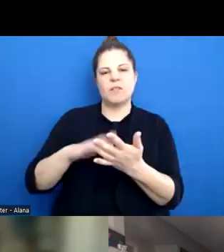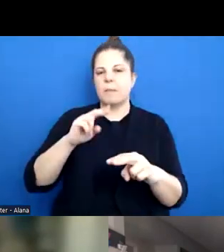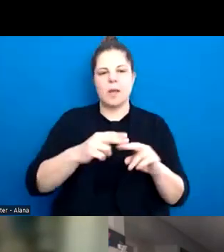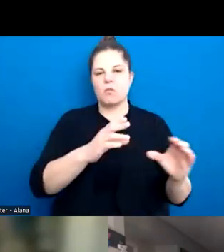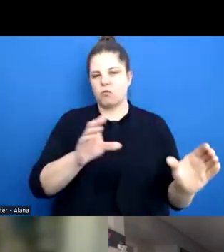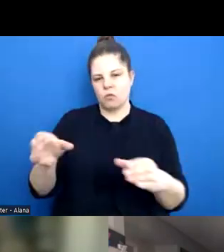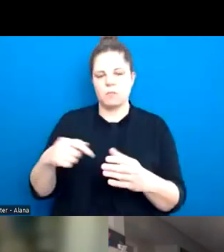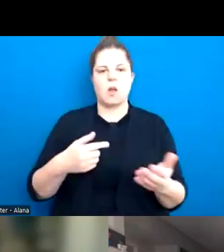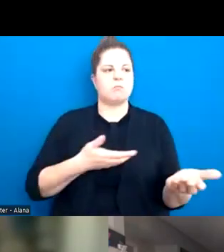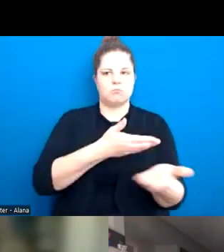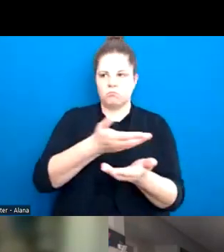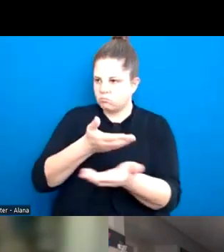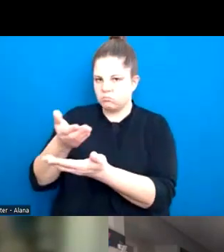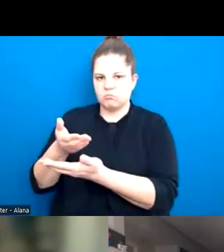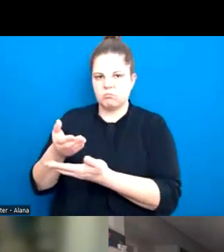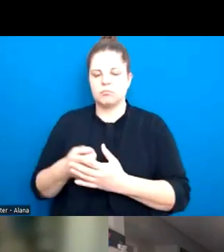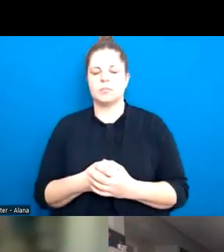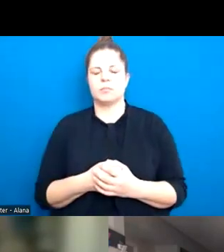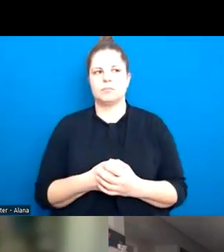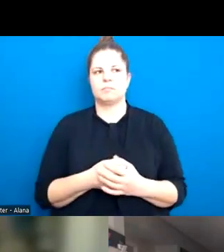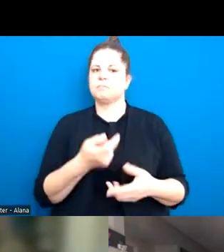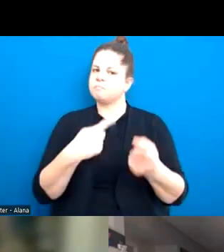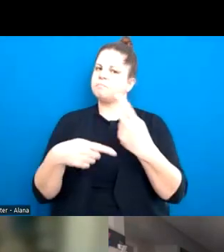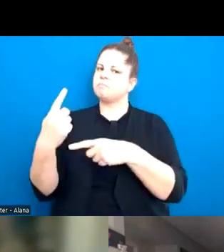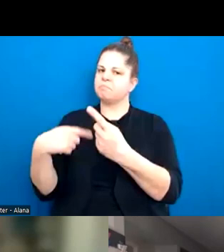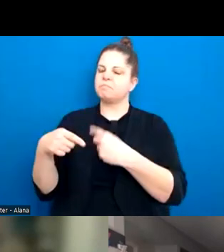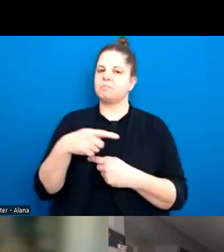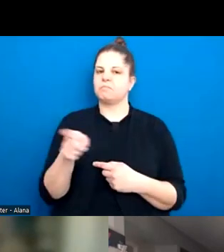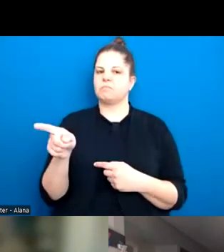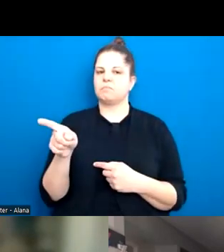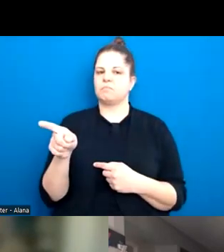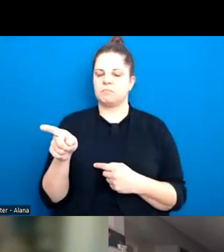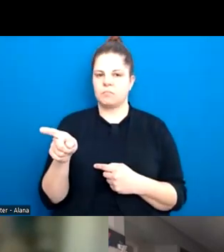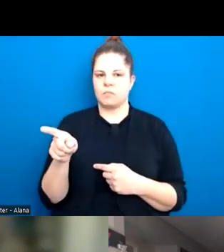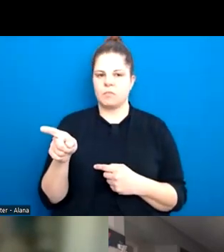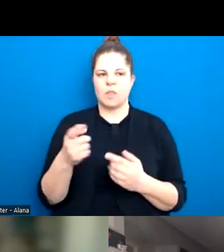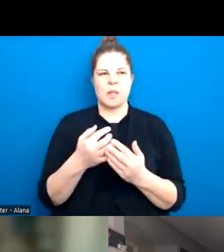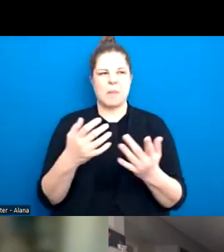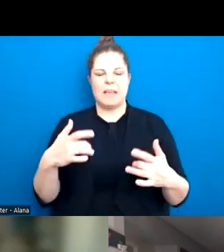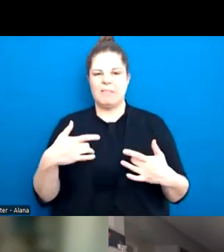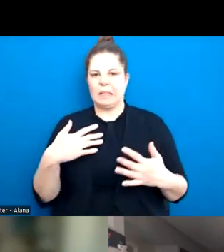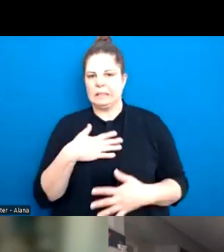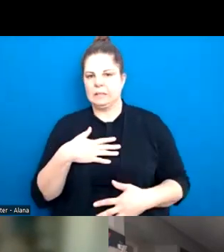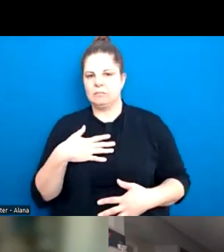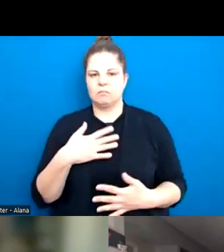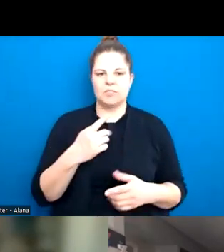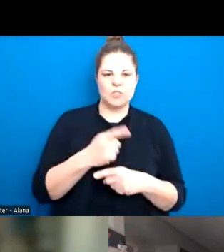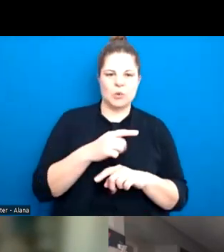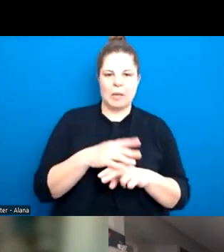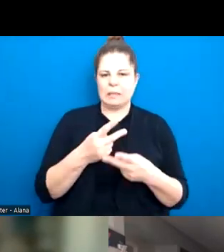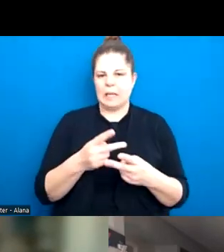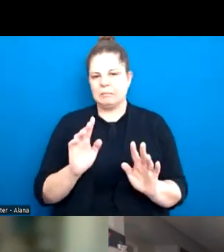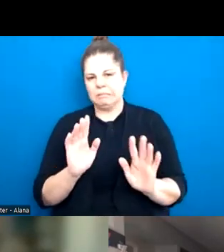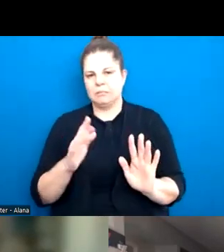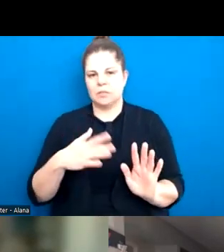um, is that on the whole, there's a lot of discomfort about just about sex. So